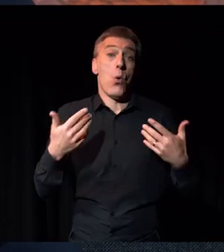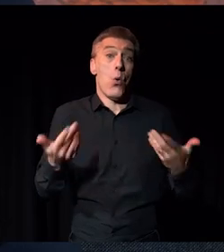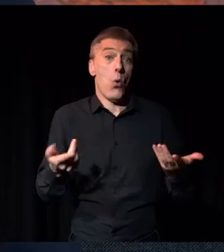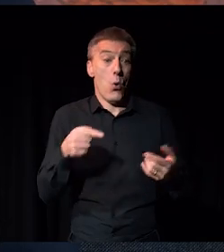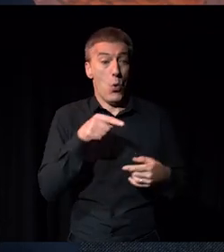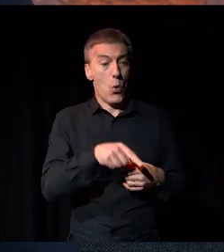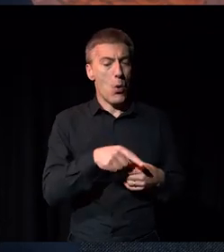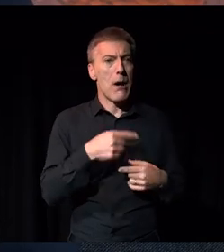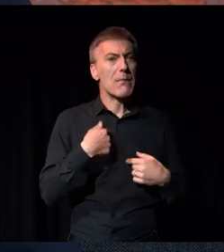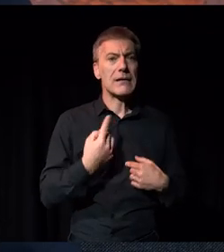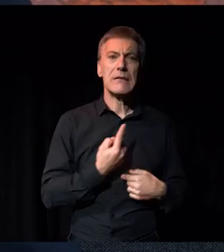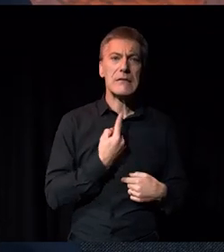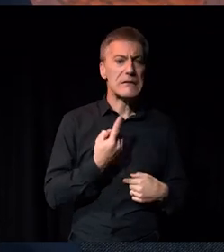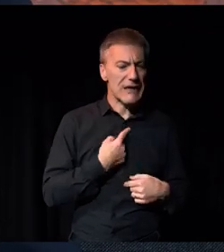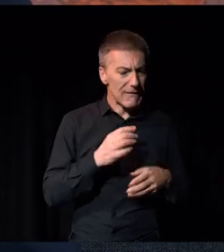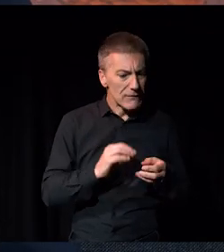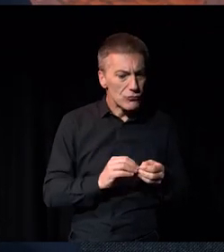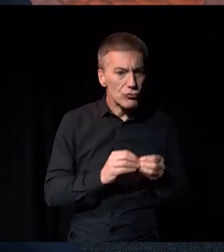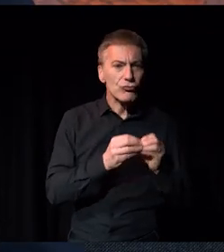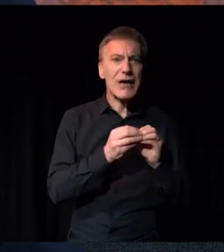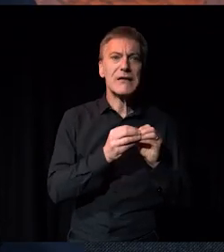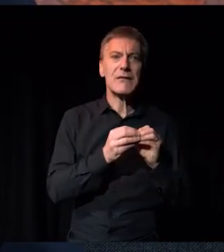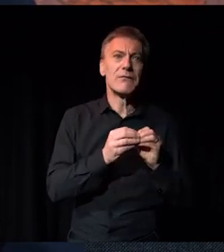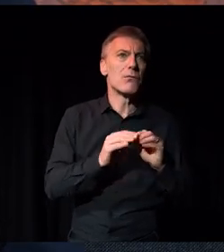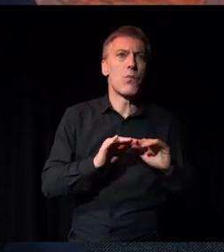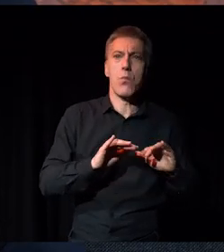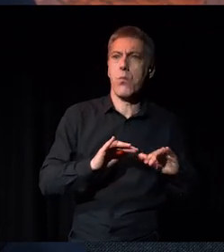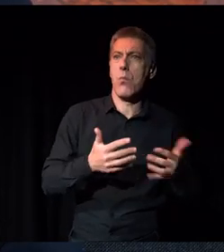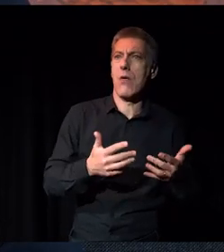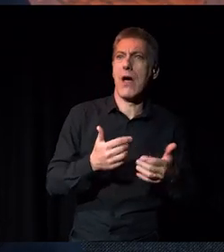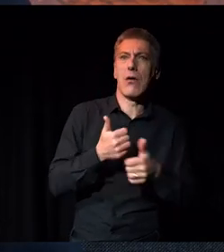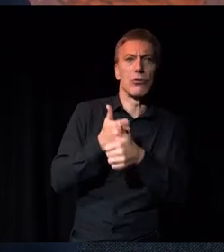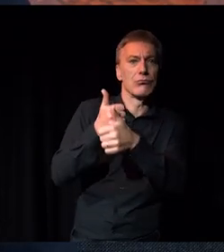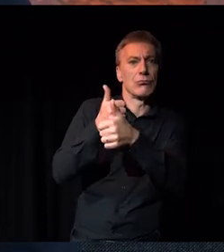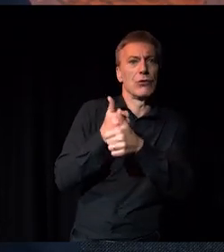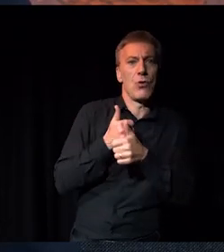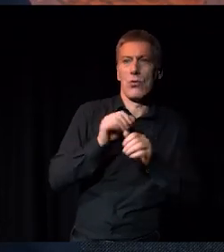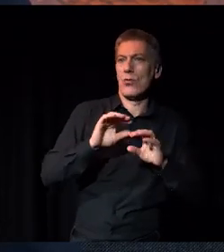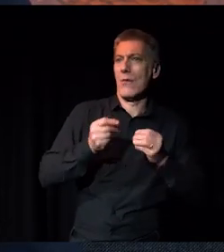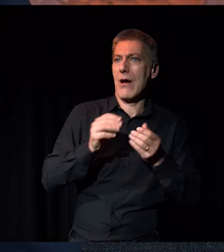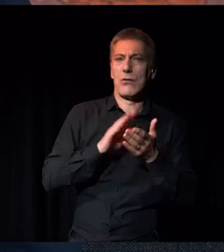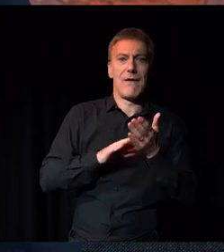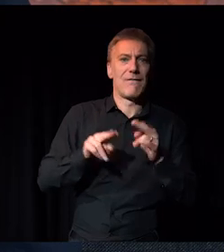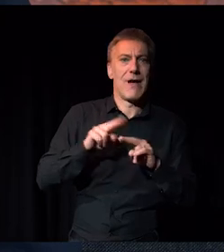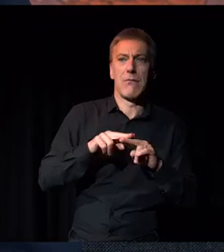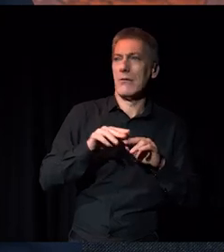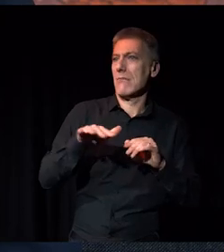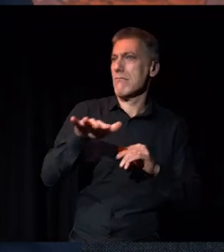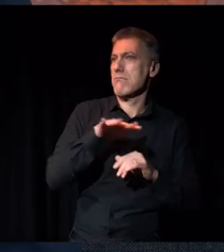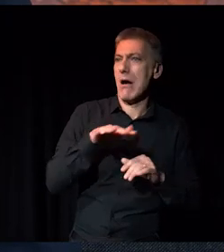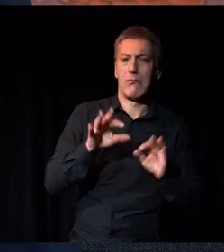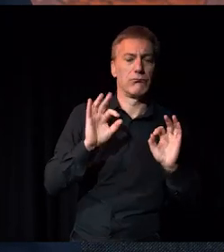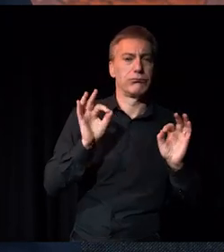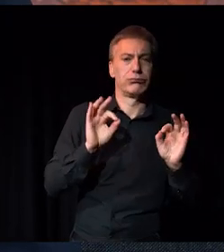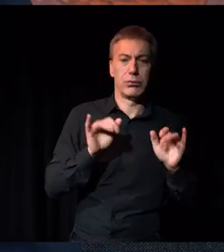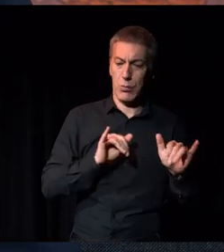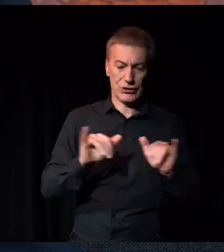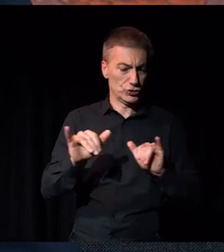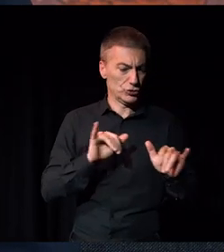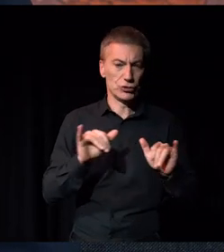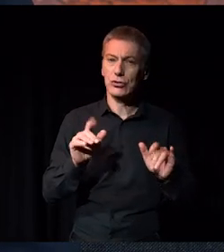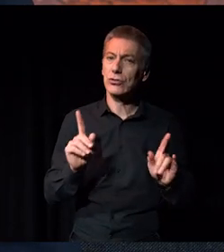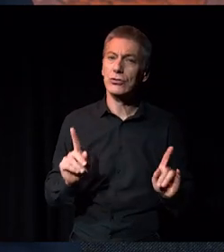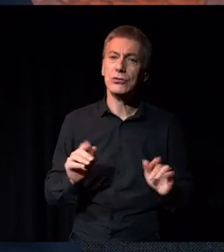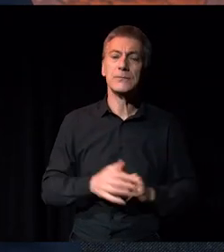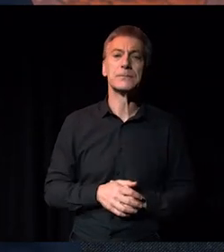arts for themselves without any parental or family support? So I think